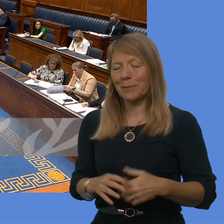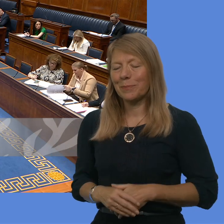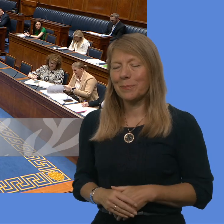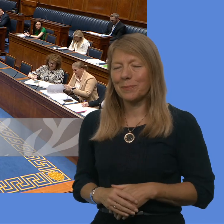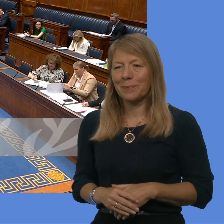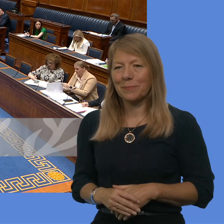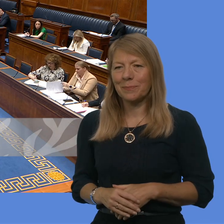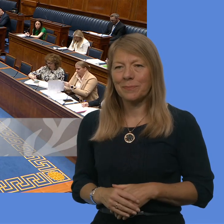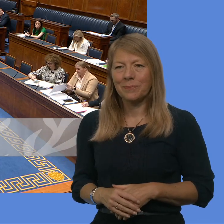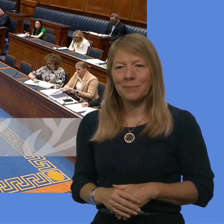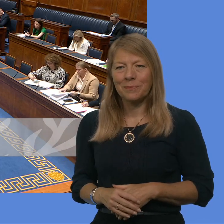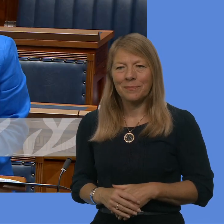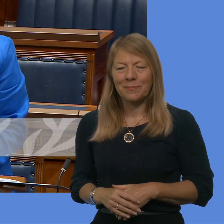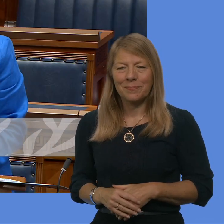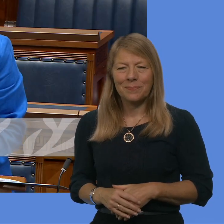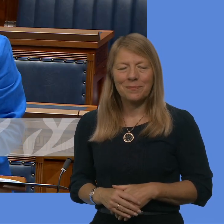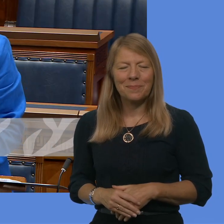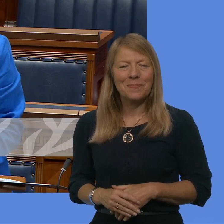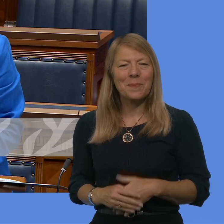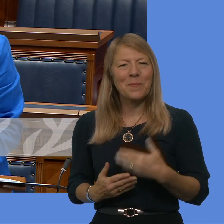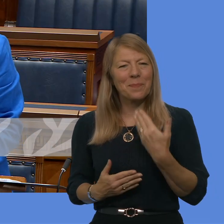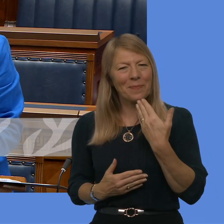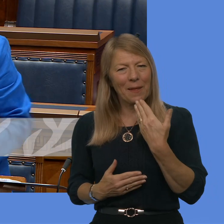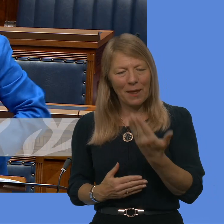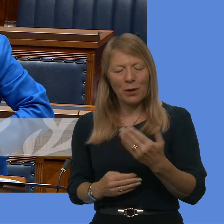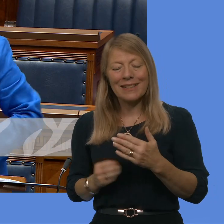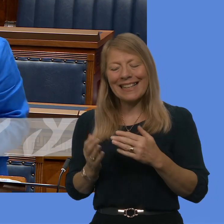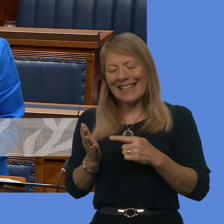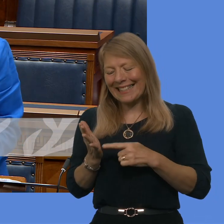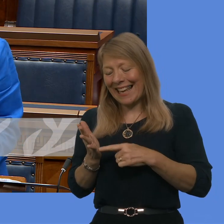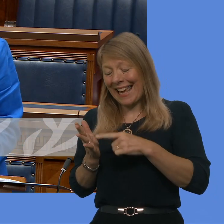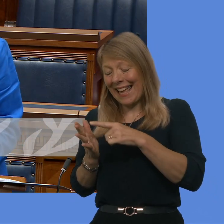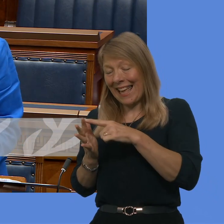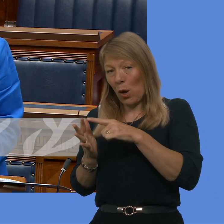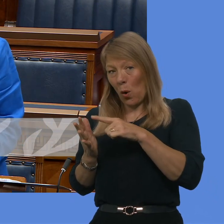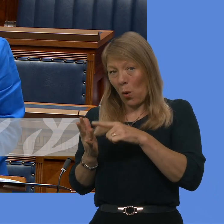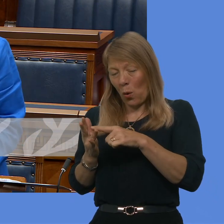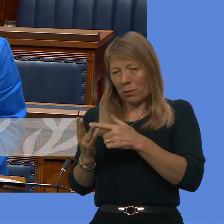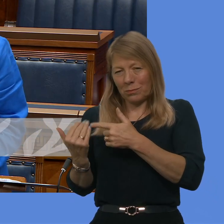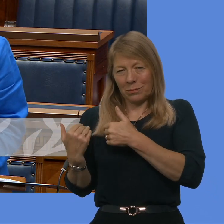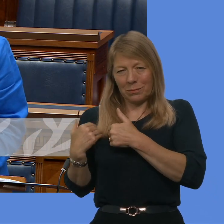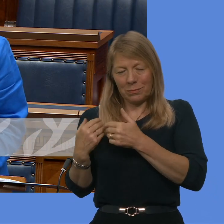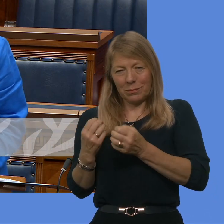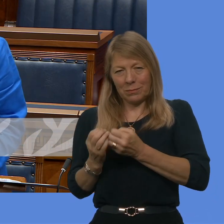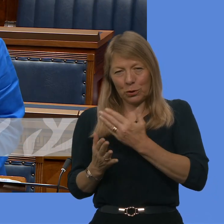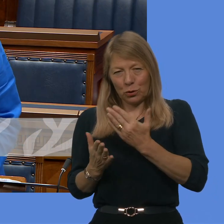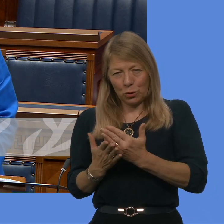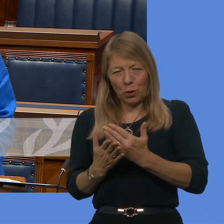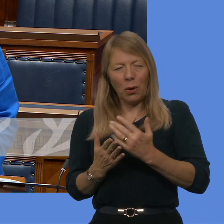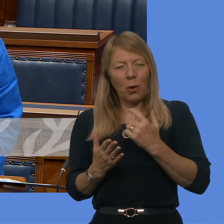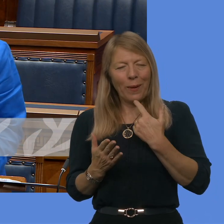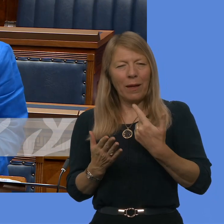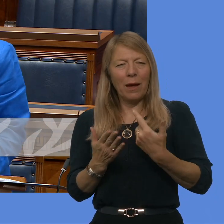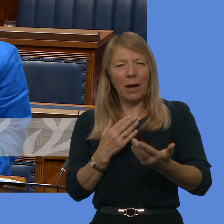Thank you, Speaker. Mr. The CEO is responsible for taking forward the necessary arrangements to implement the provisions of the Identity and Language